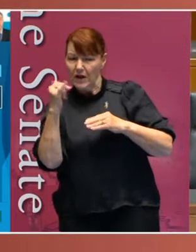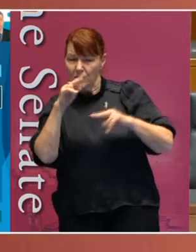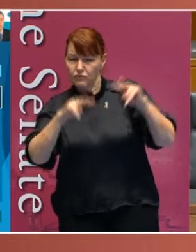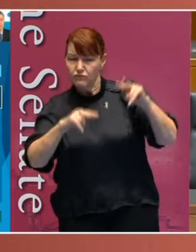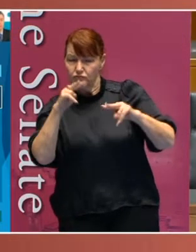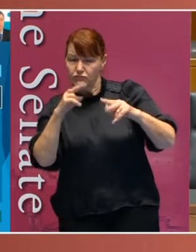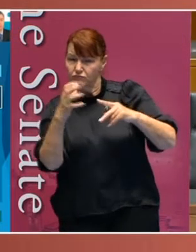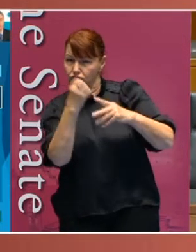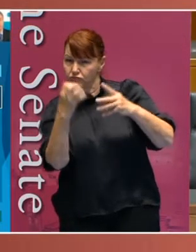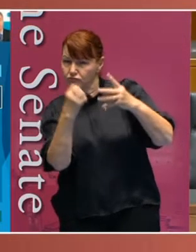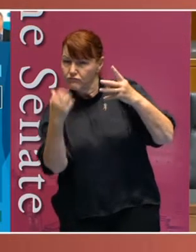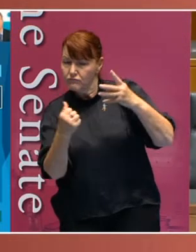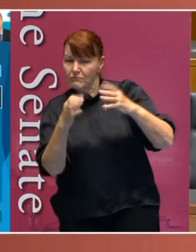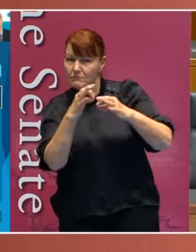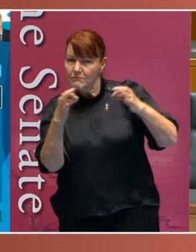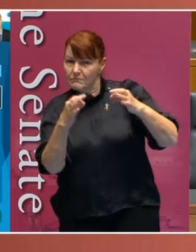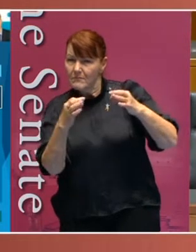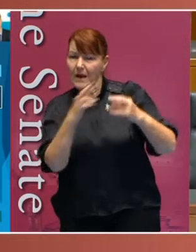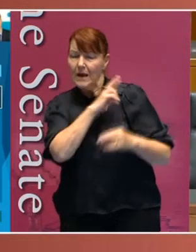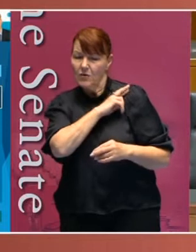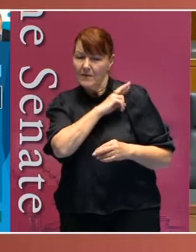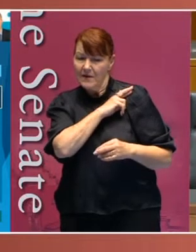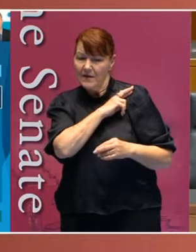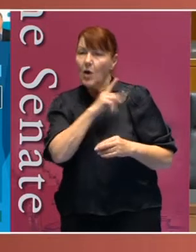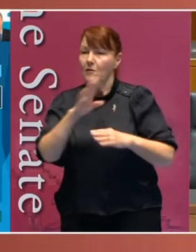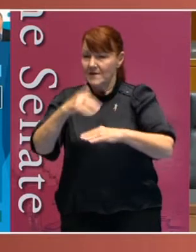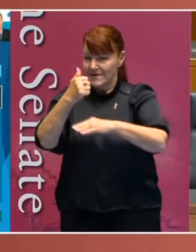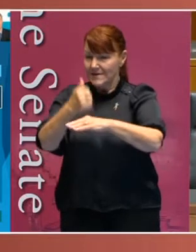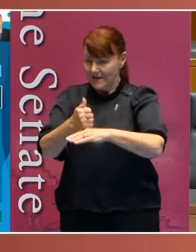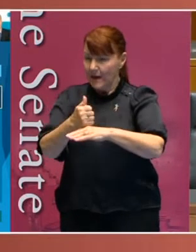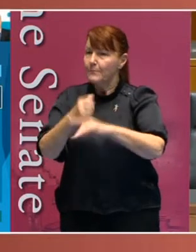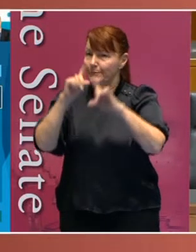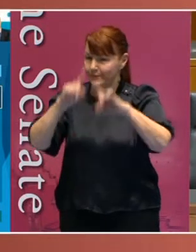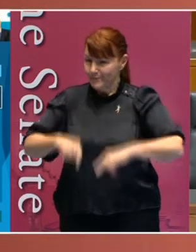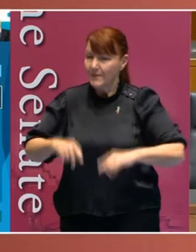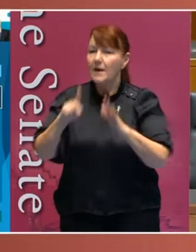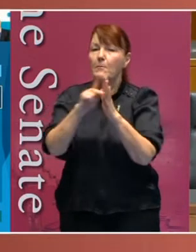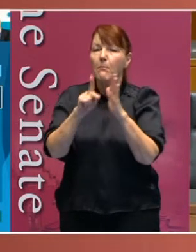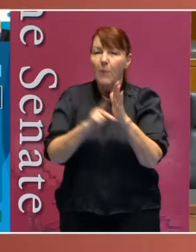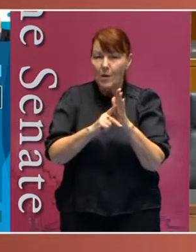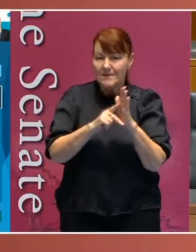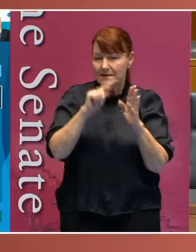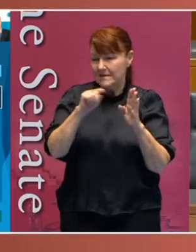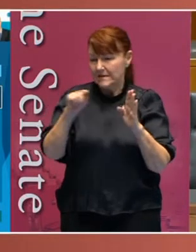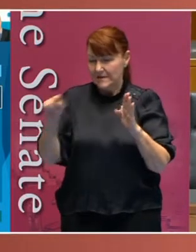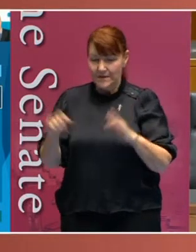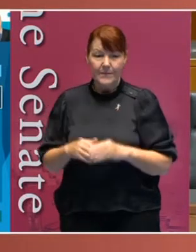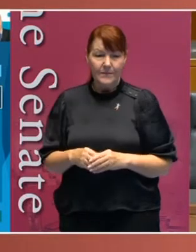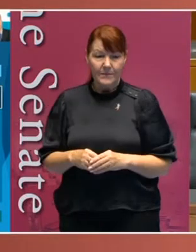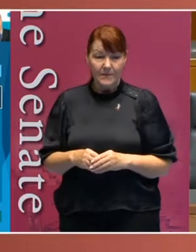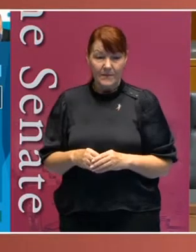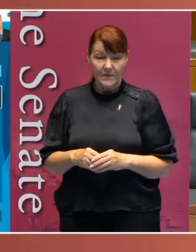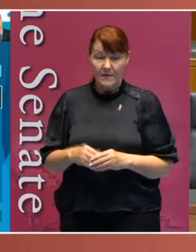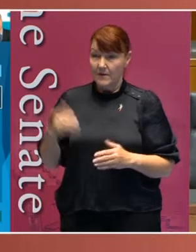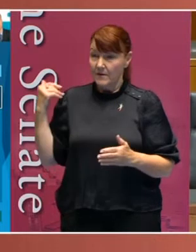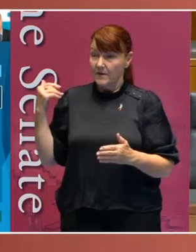of implementation in policy areas and whilst the previous